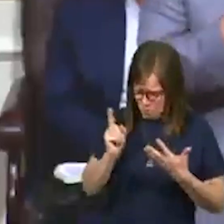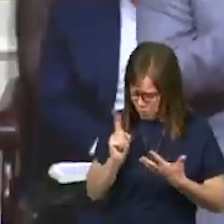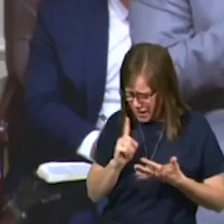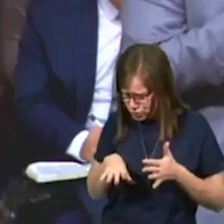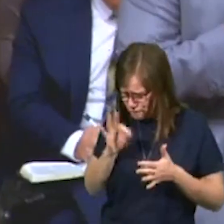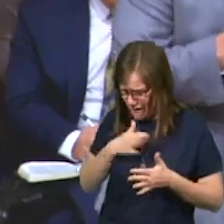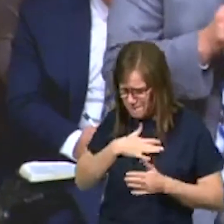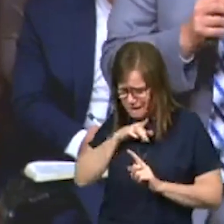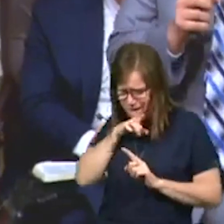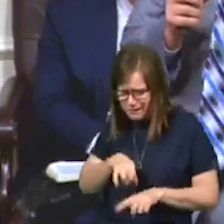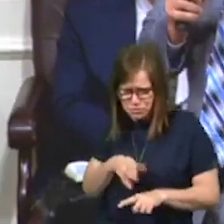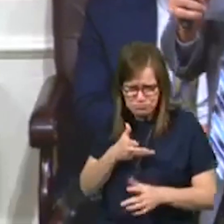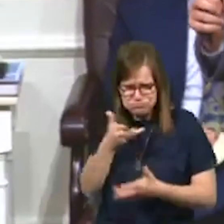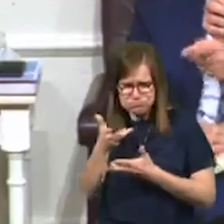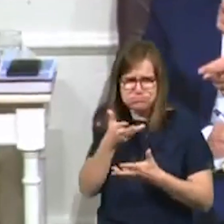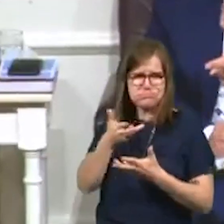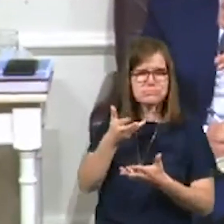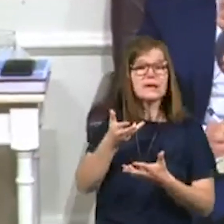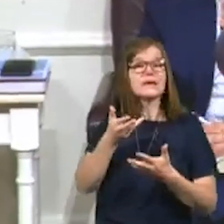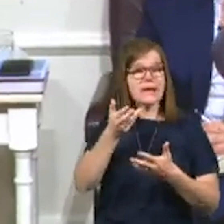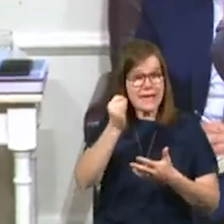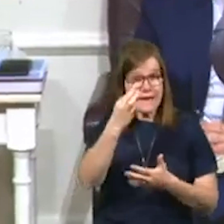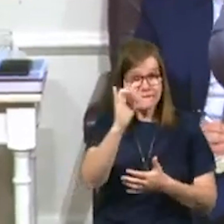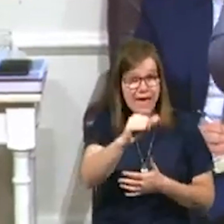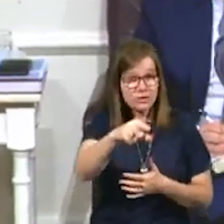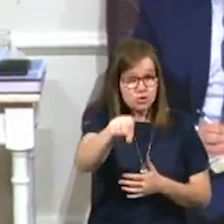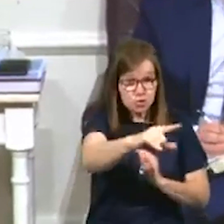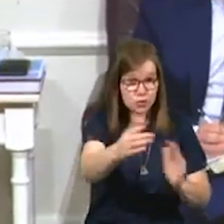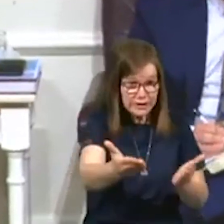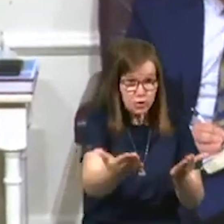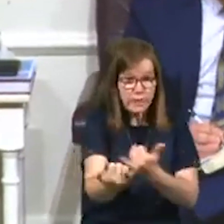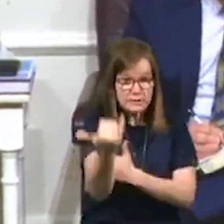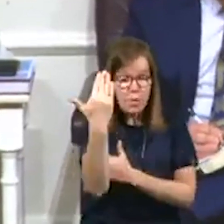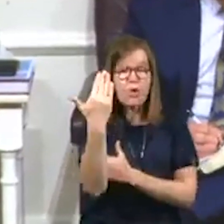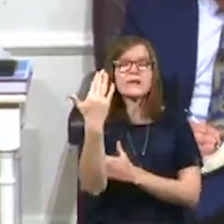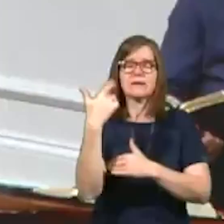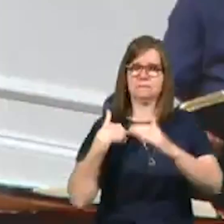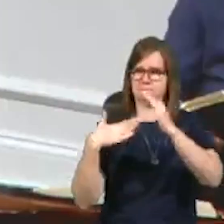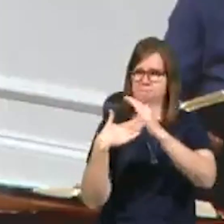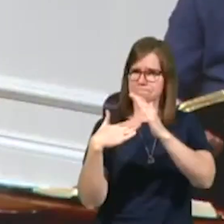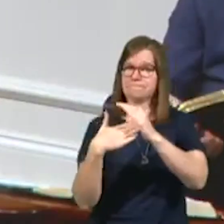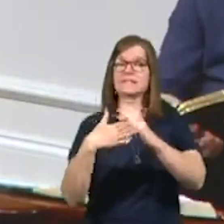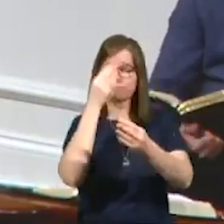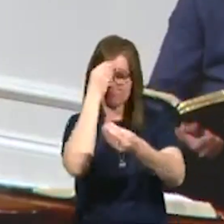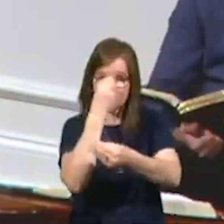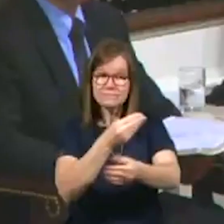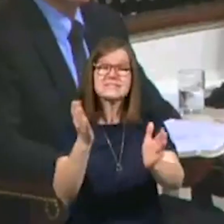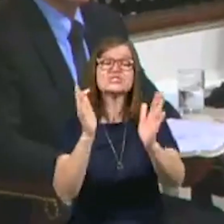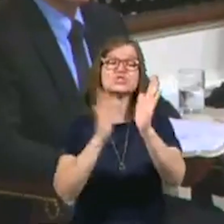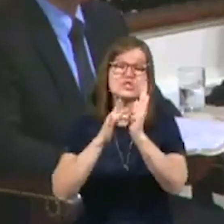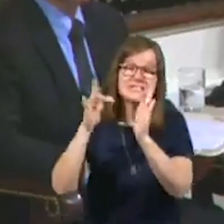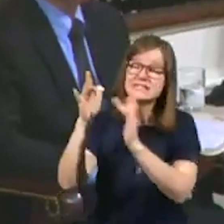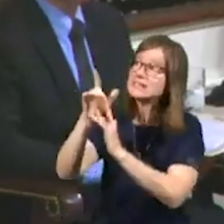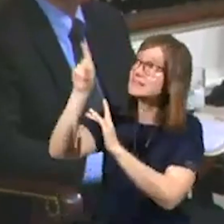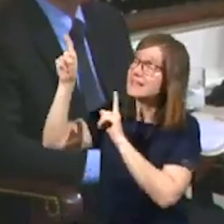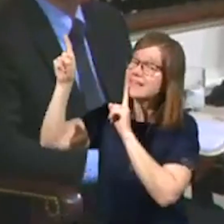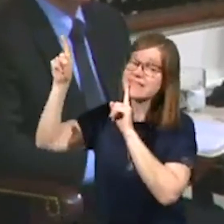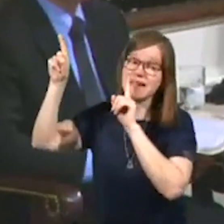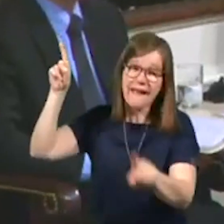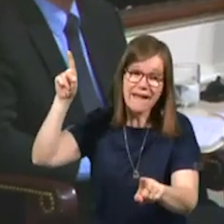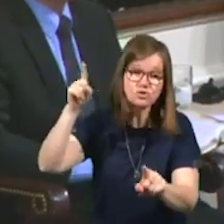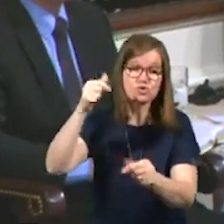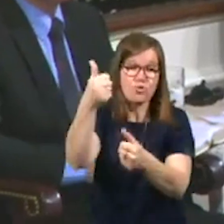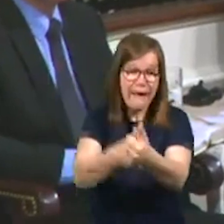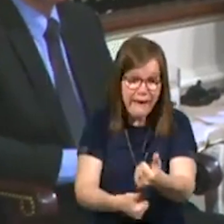the answers. And if you're like that in this church this morning, let me just pause right here and say, Jesus is the answer to every